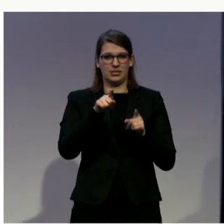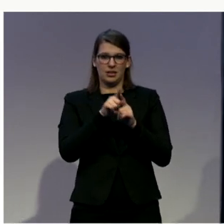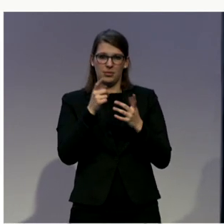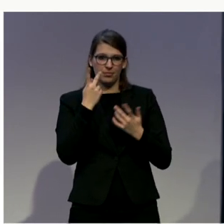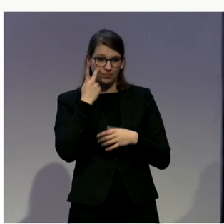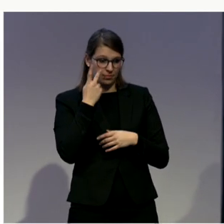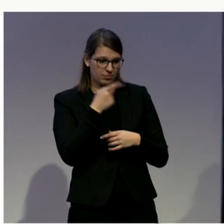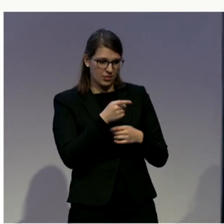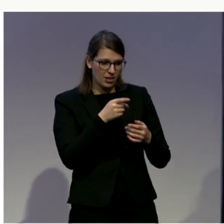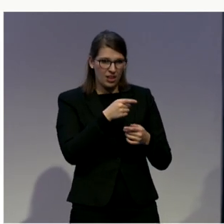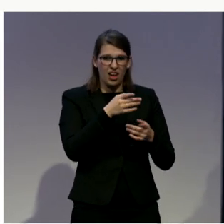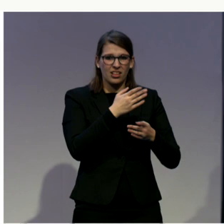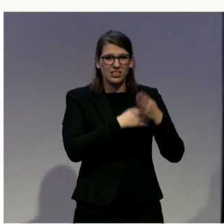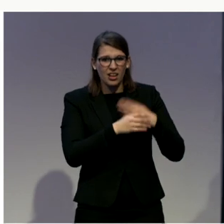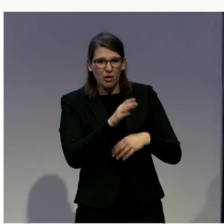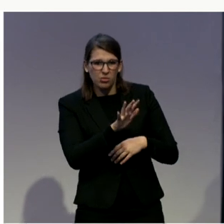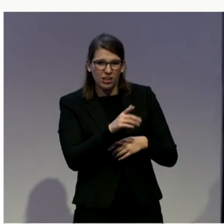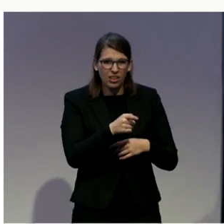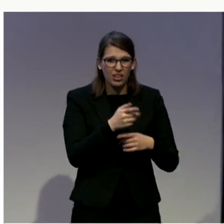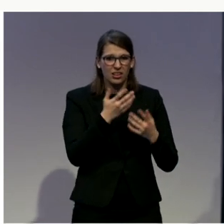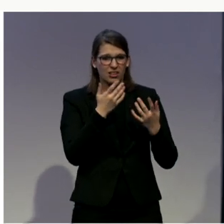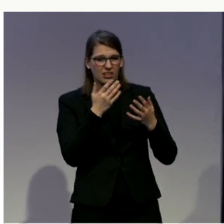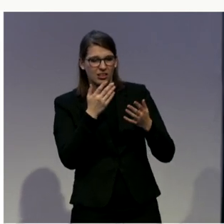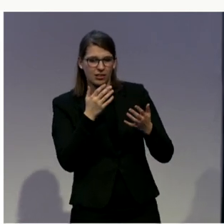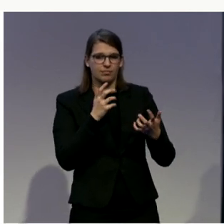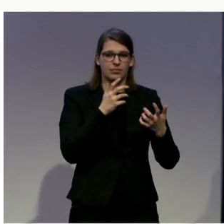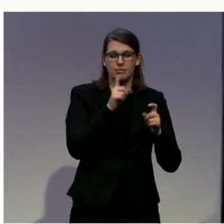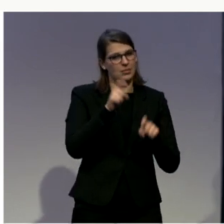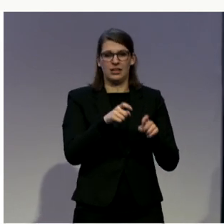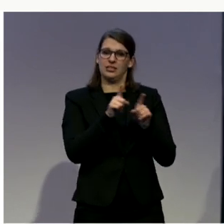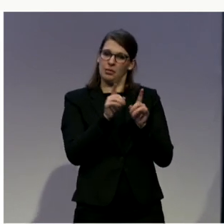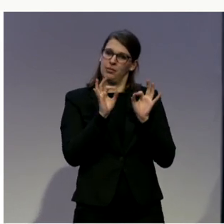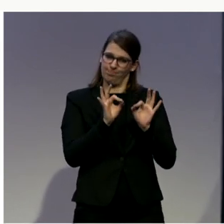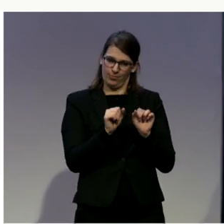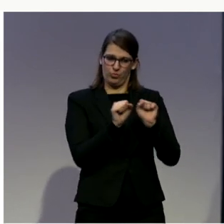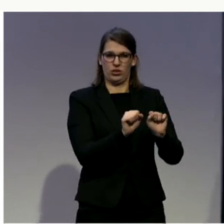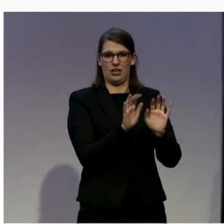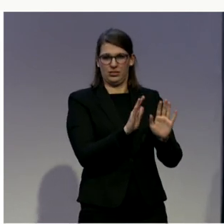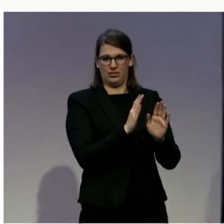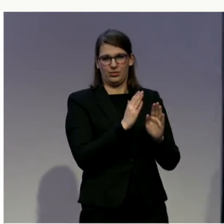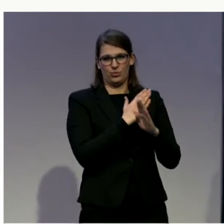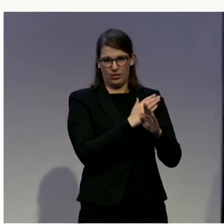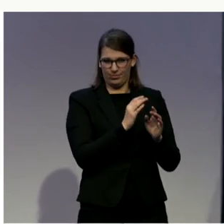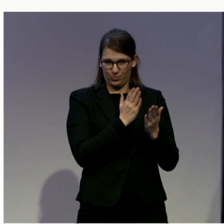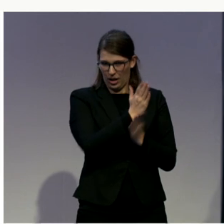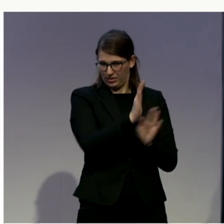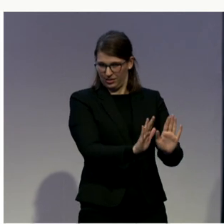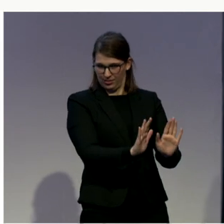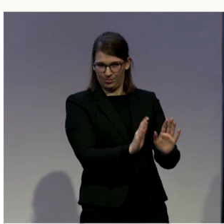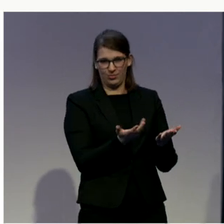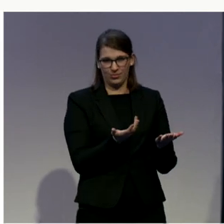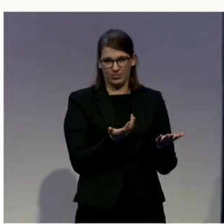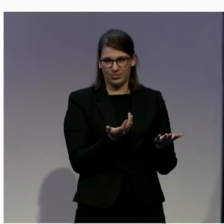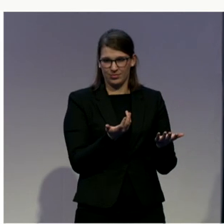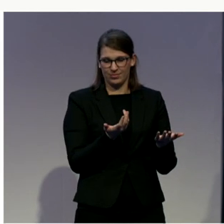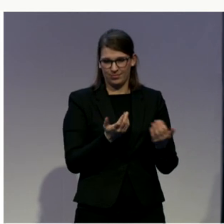We need to make sure that we do not curse them for going against the grain that